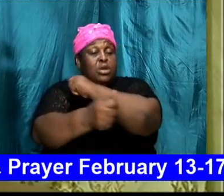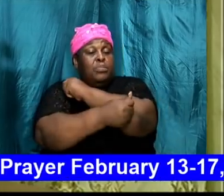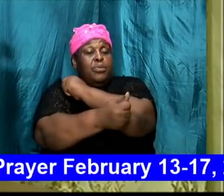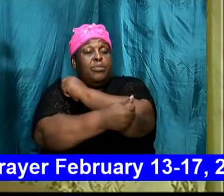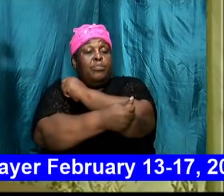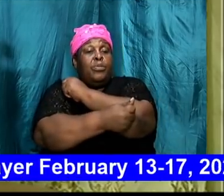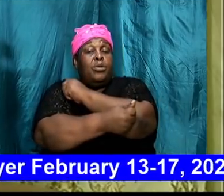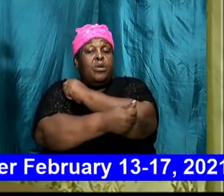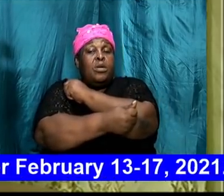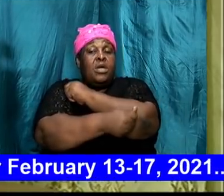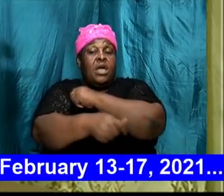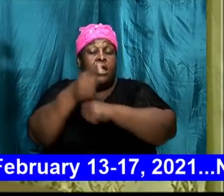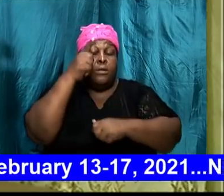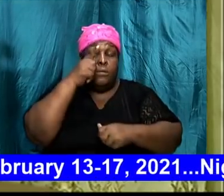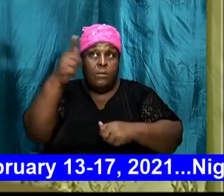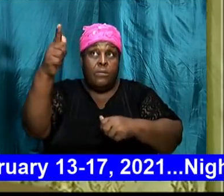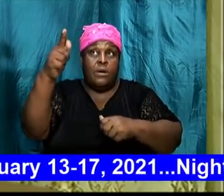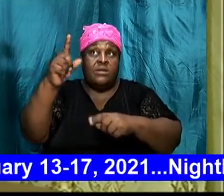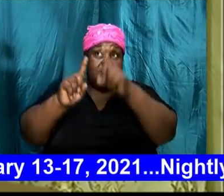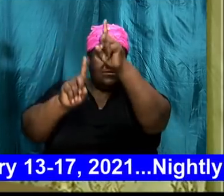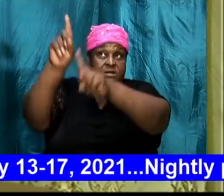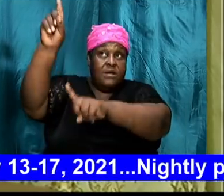and said look at the stars